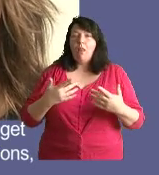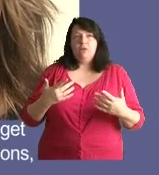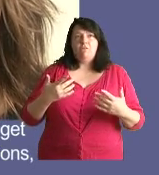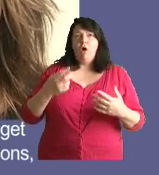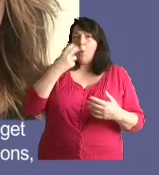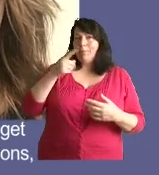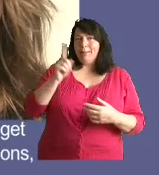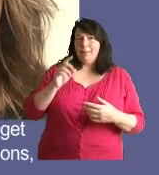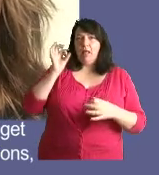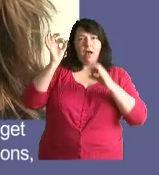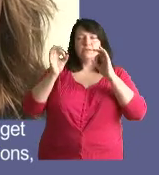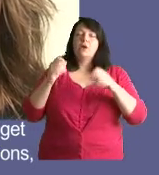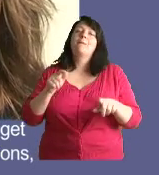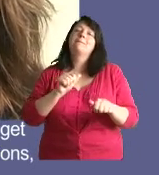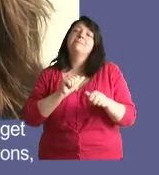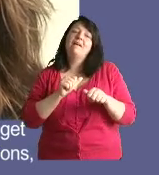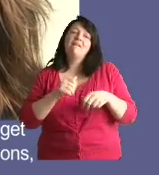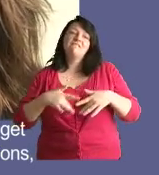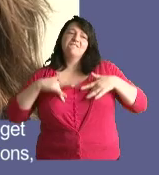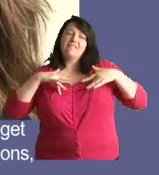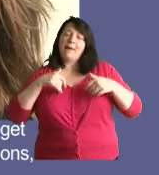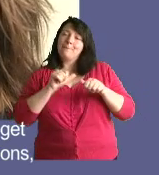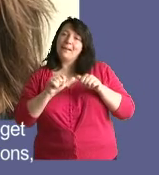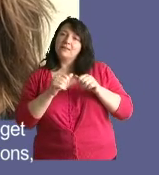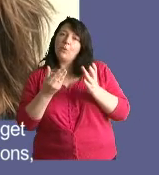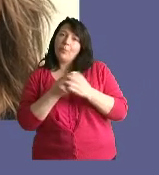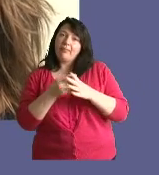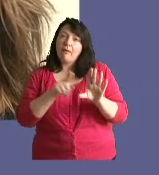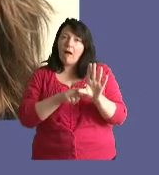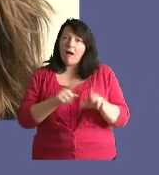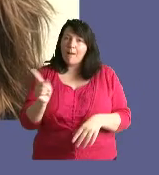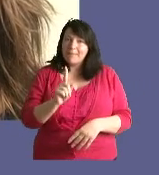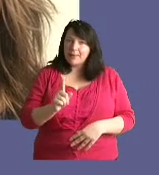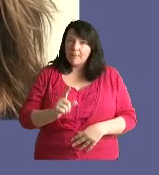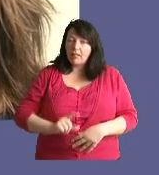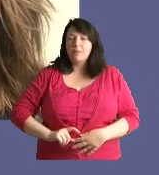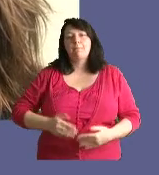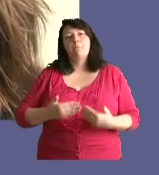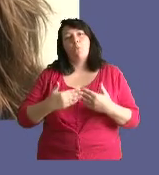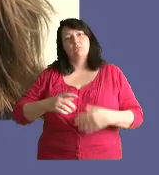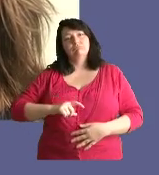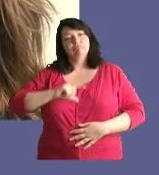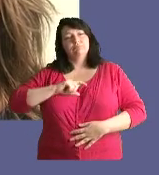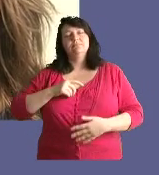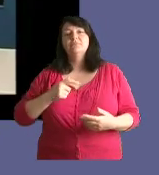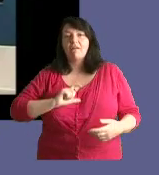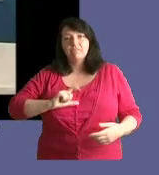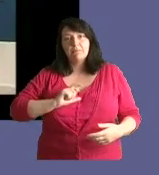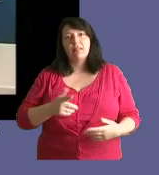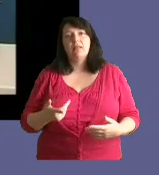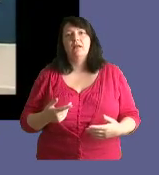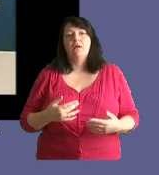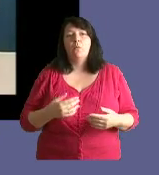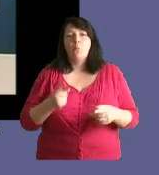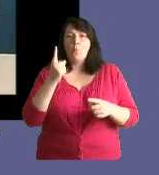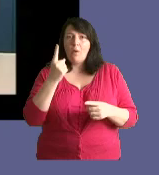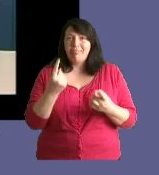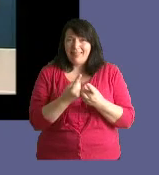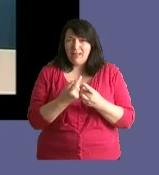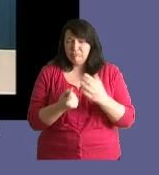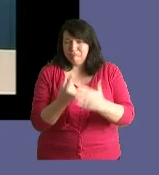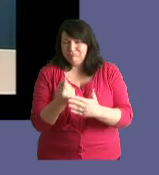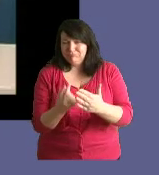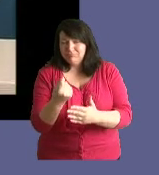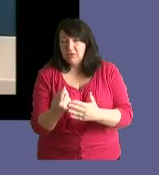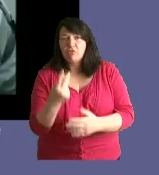because you get a lot, a lot of like older people, adults asking you questions, asking you things, trying to get information out of you all the time. One thing that